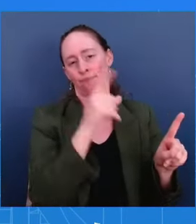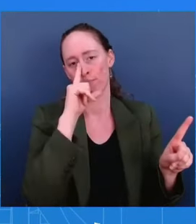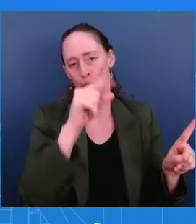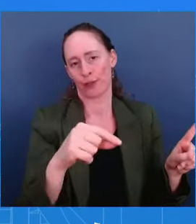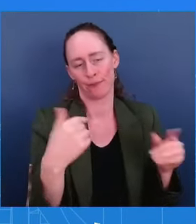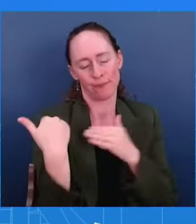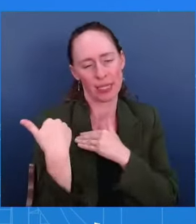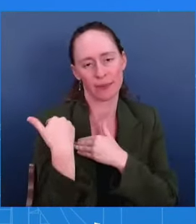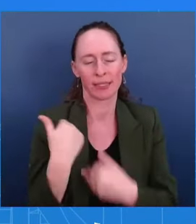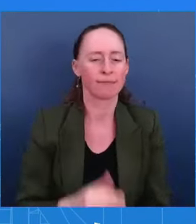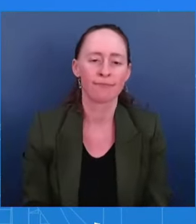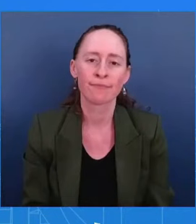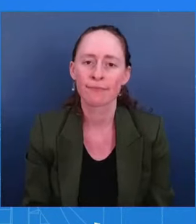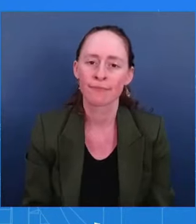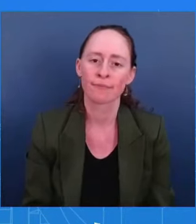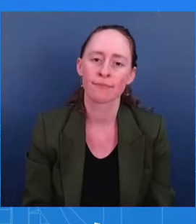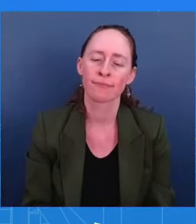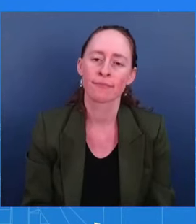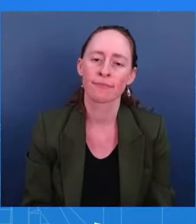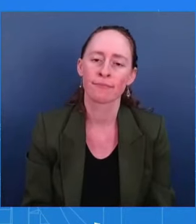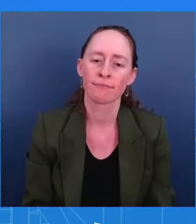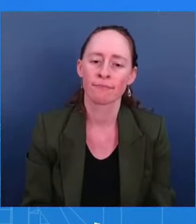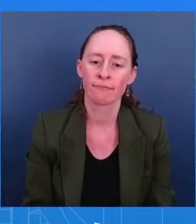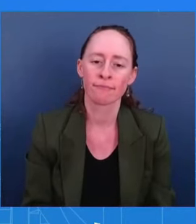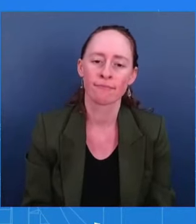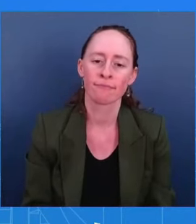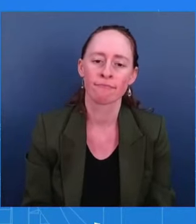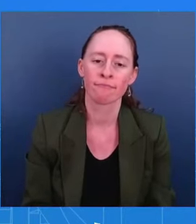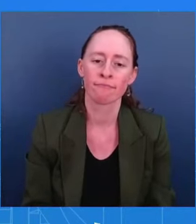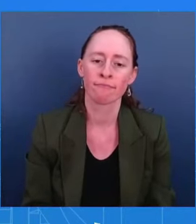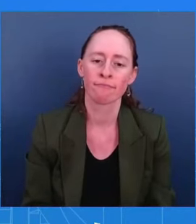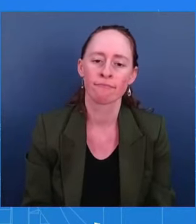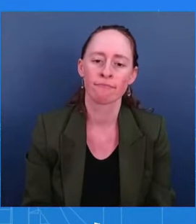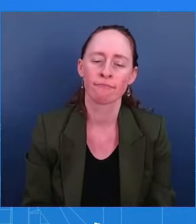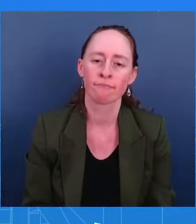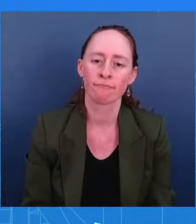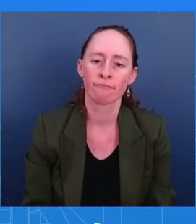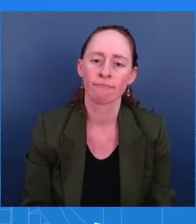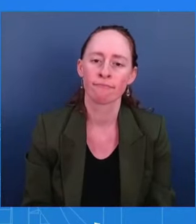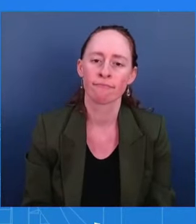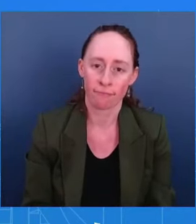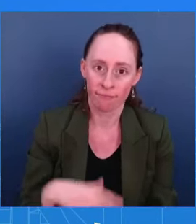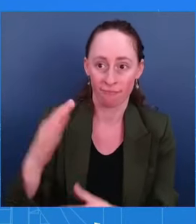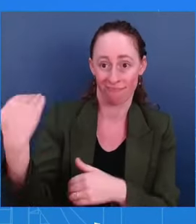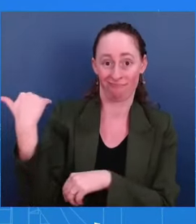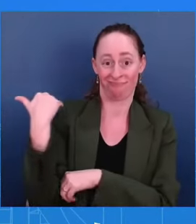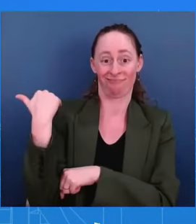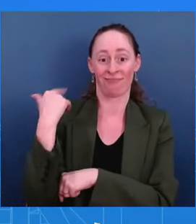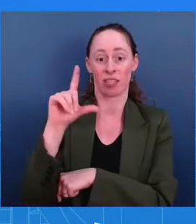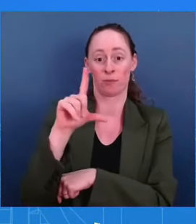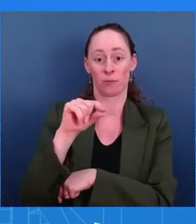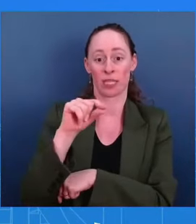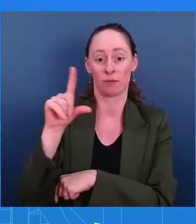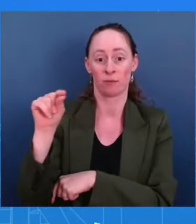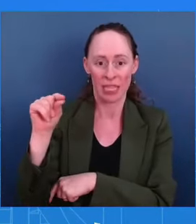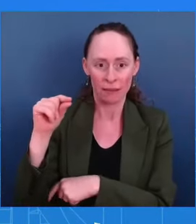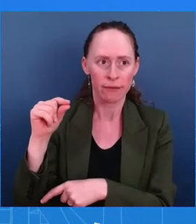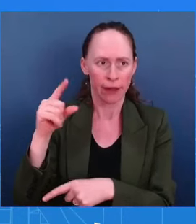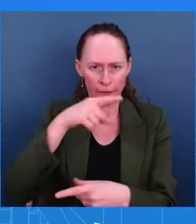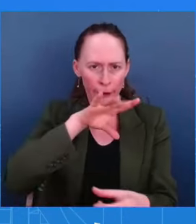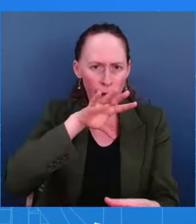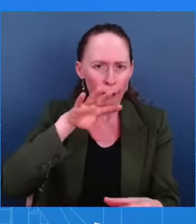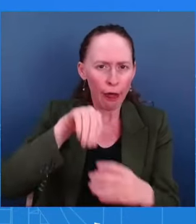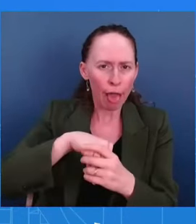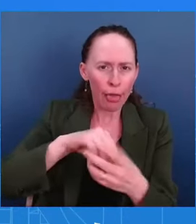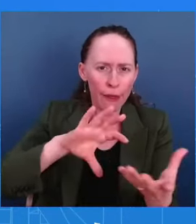and after 2020, the administration imposed sweeping sanctions and also took efforts to prevent this sort of behavior.